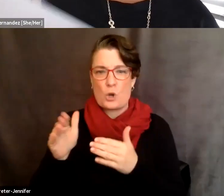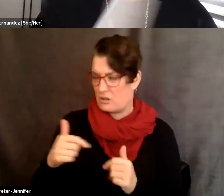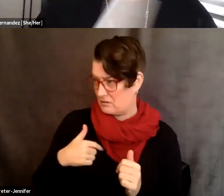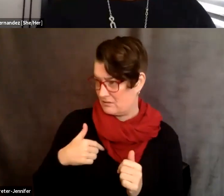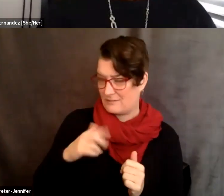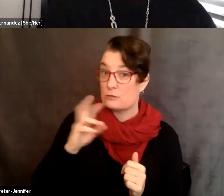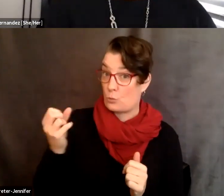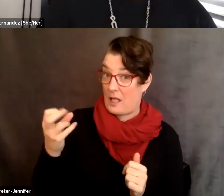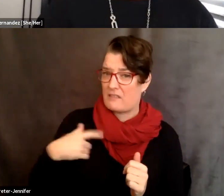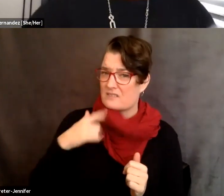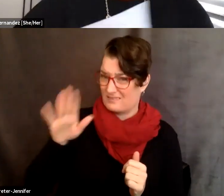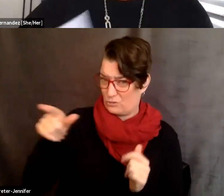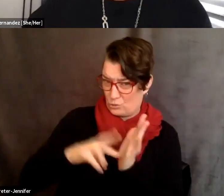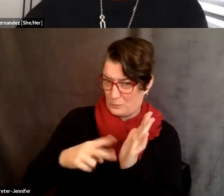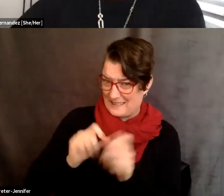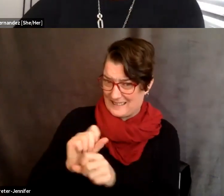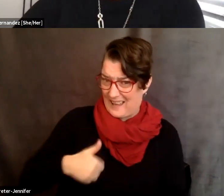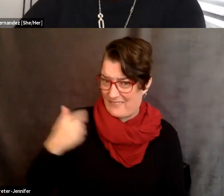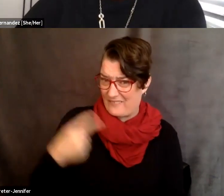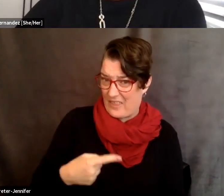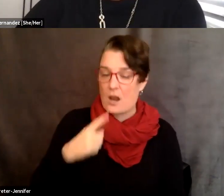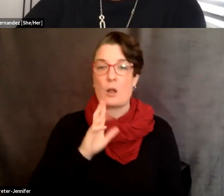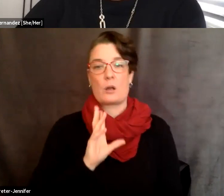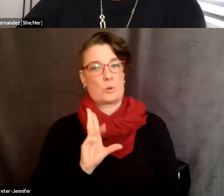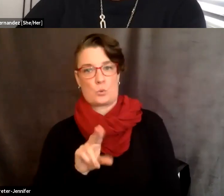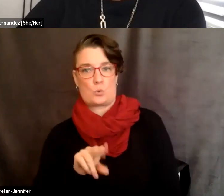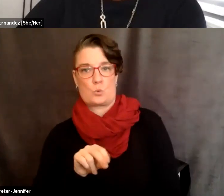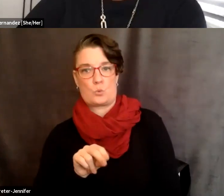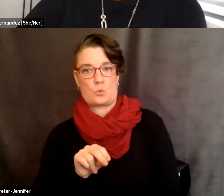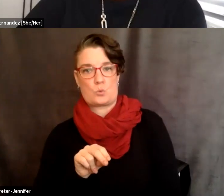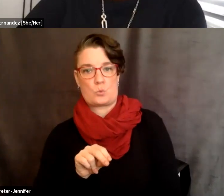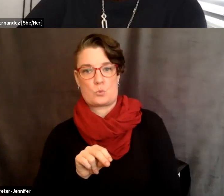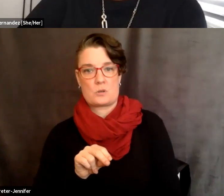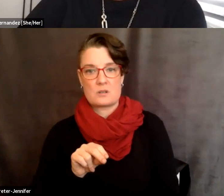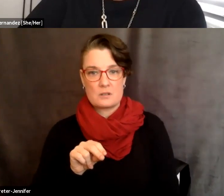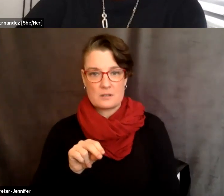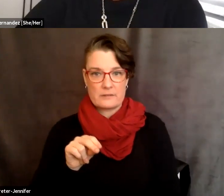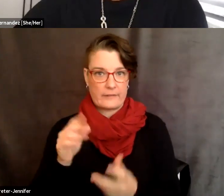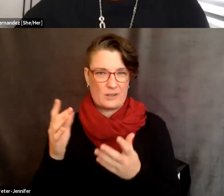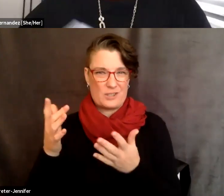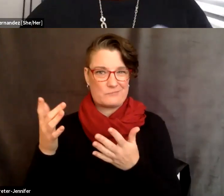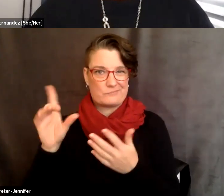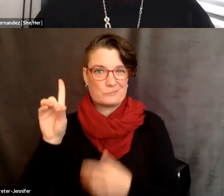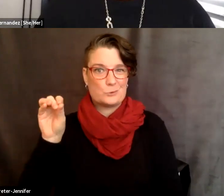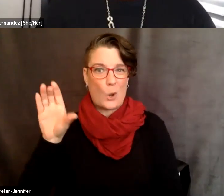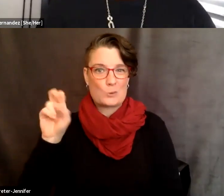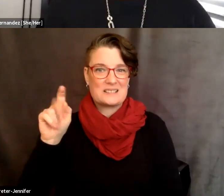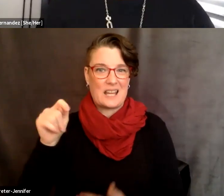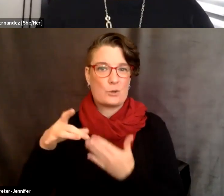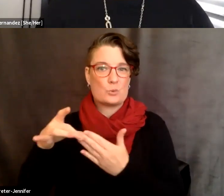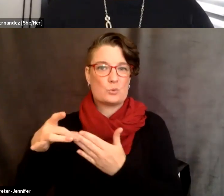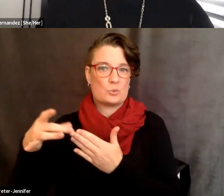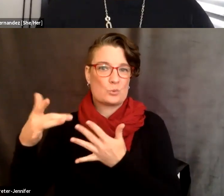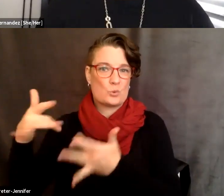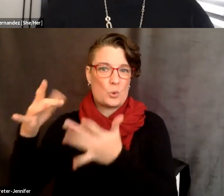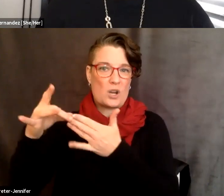slave, where the slaves lived? And I was corrected by the, the guide, the docent. Um, she said, no,